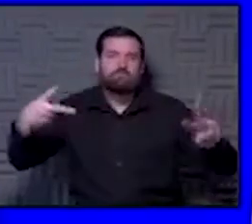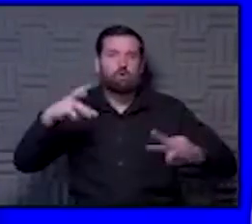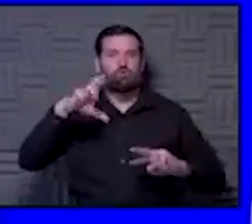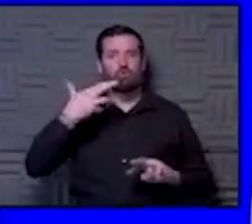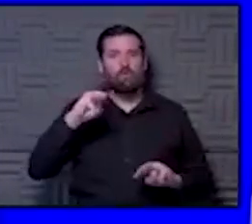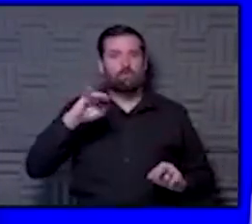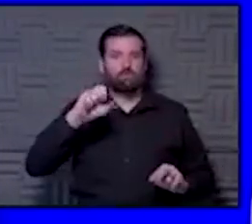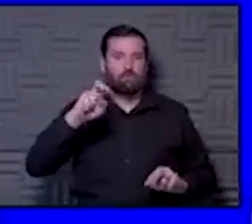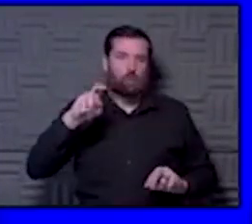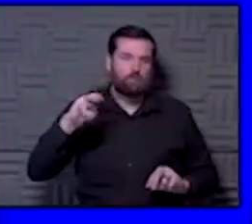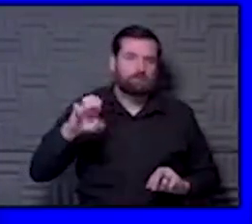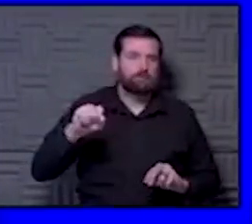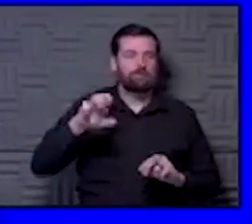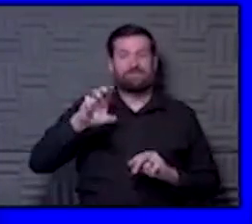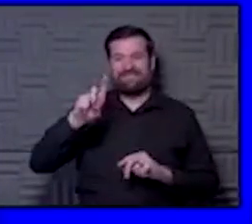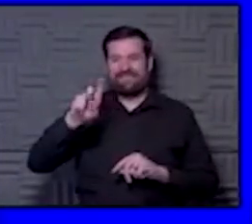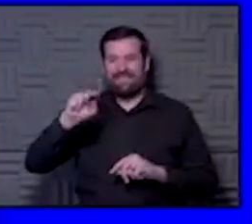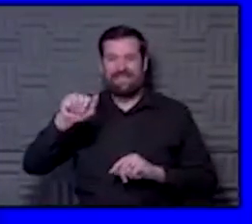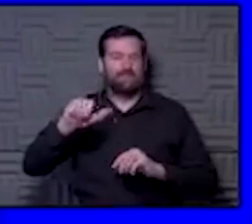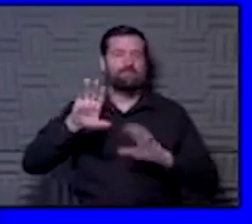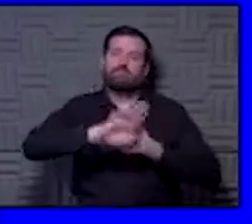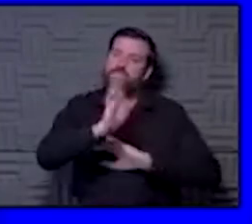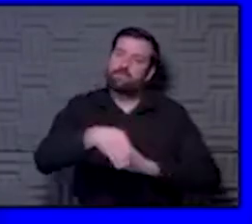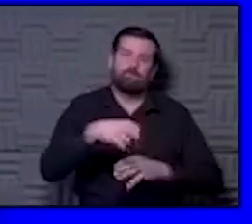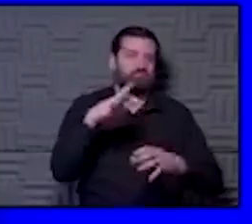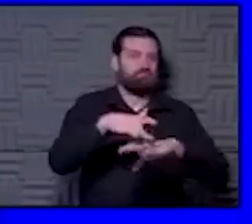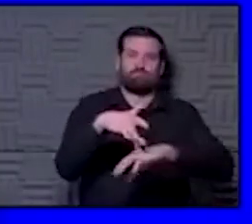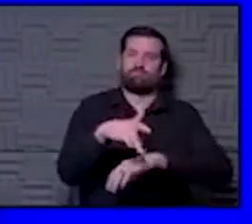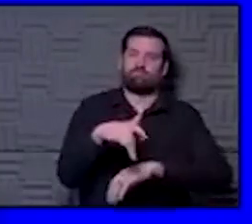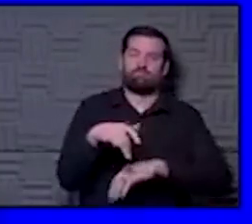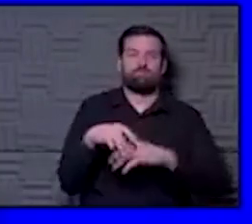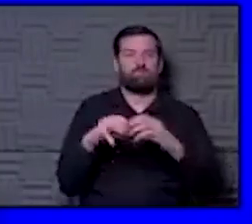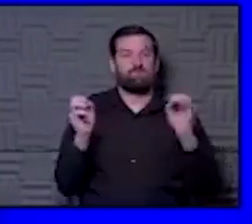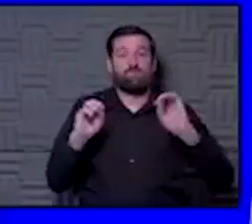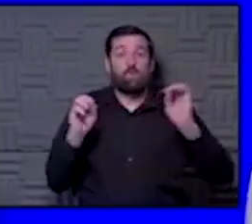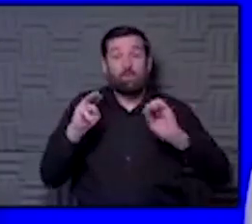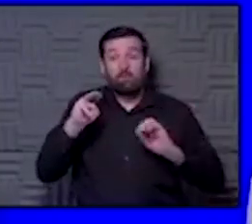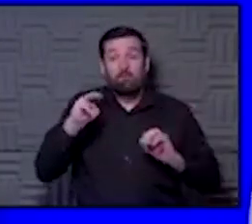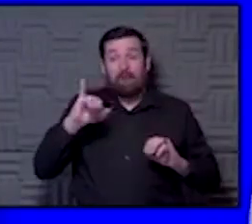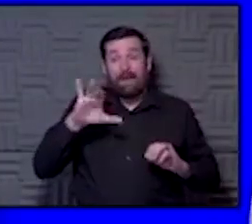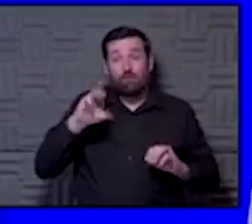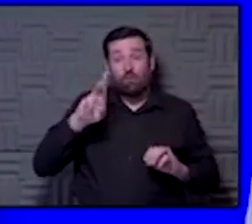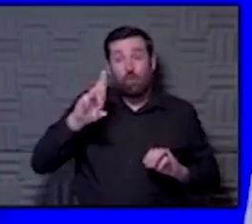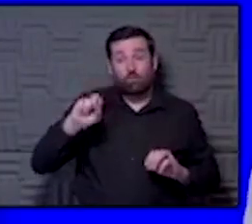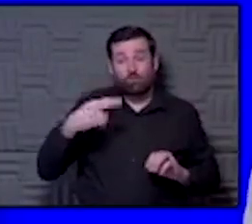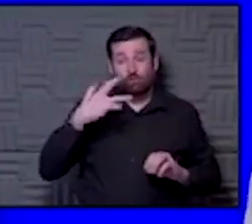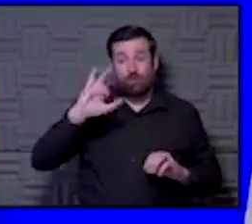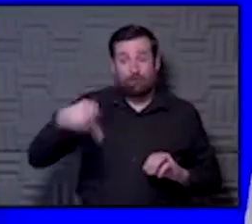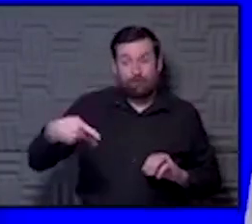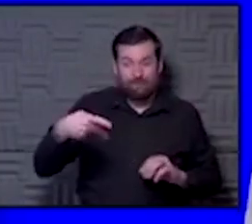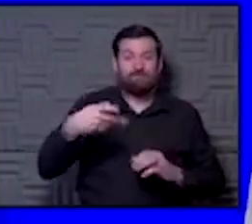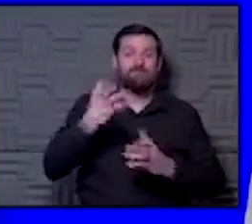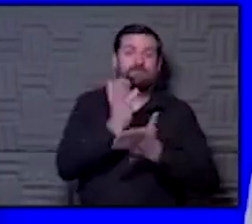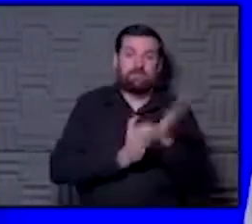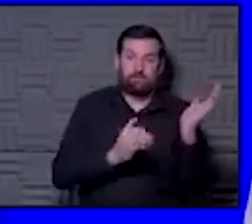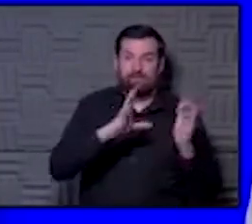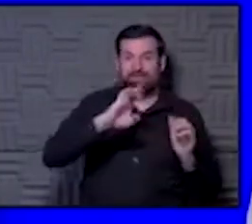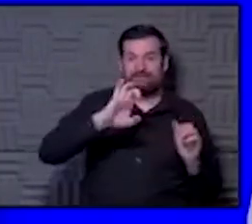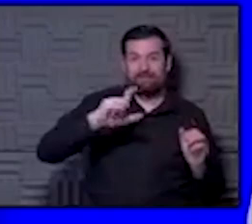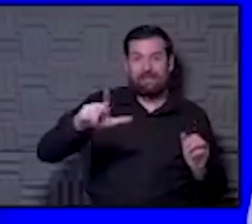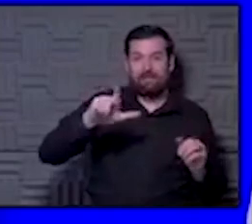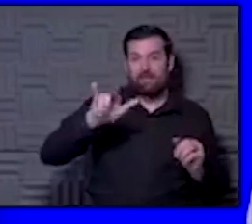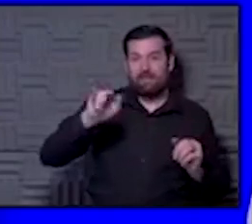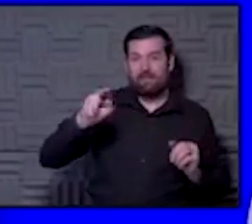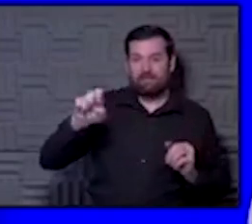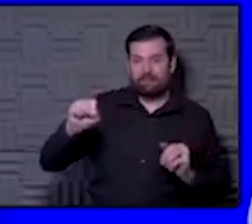incorporation into your DNA or chromosomes. There's no microchips. Some of the cell lines initially, when